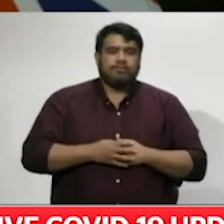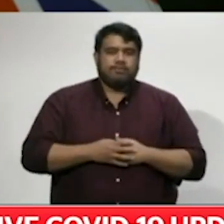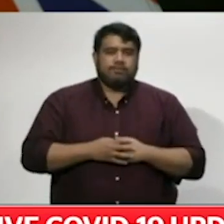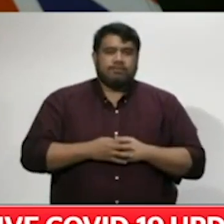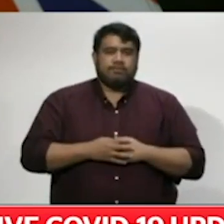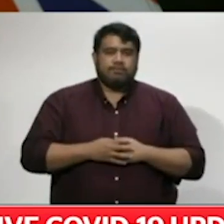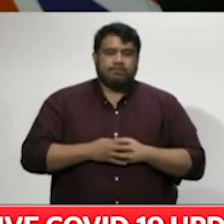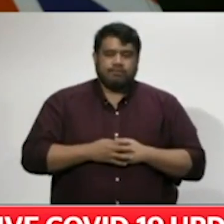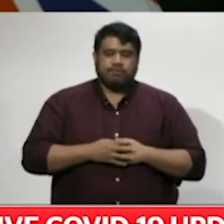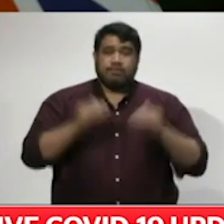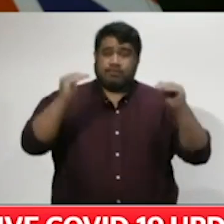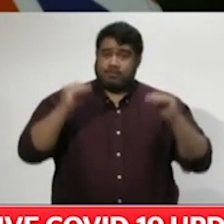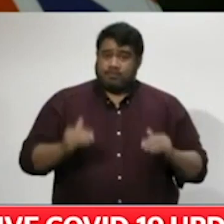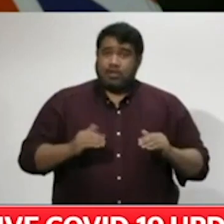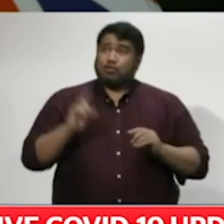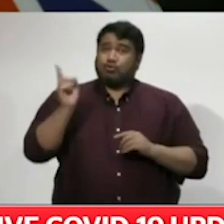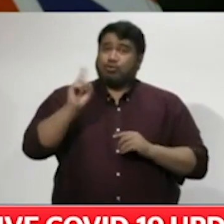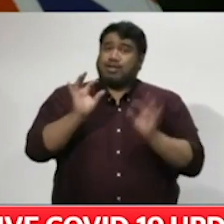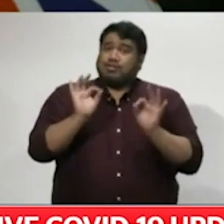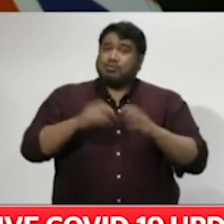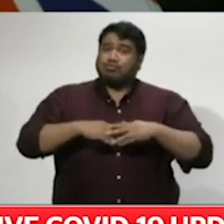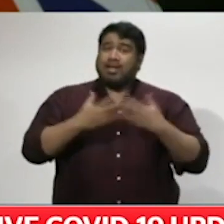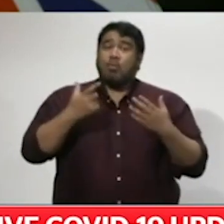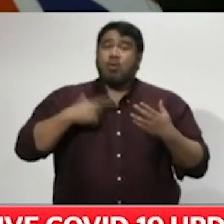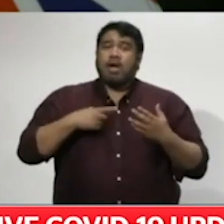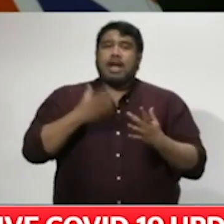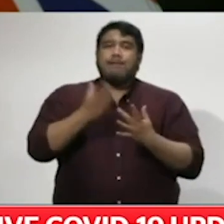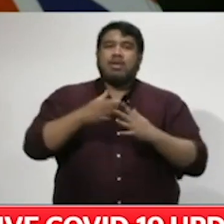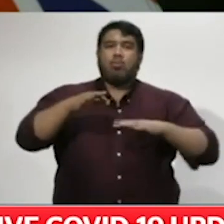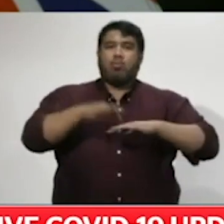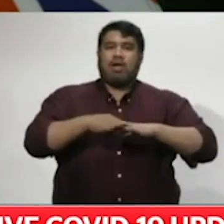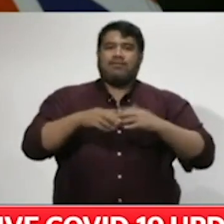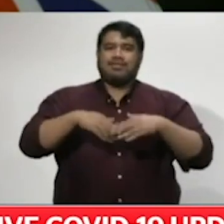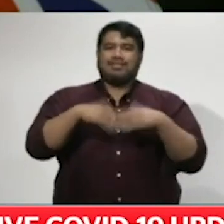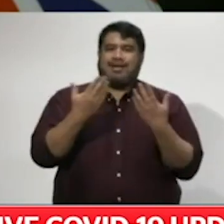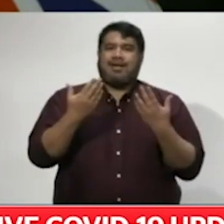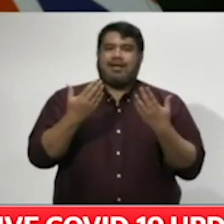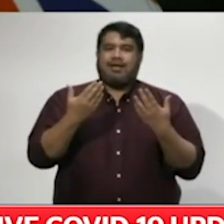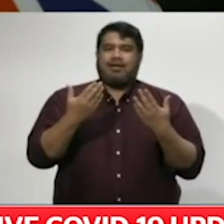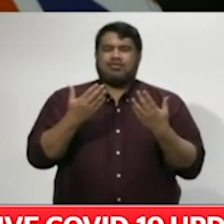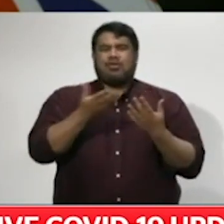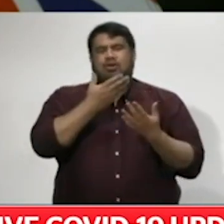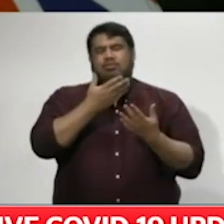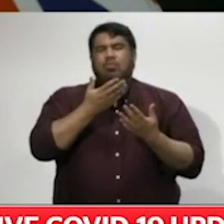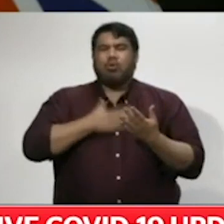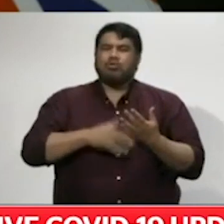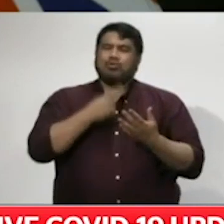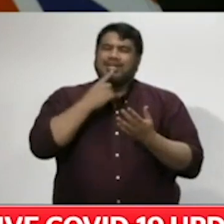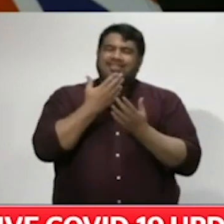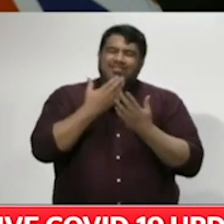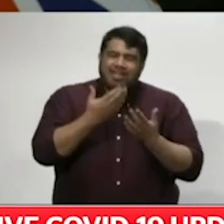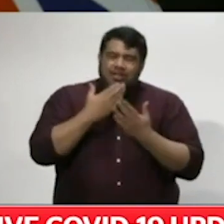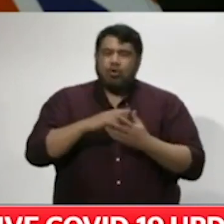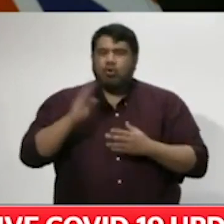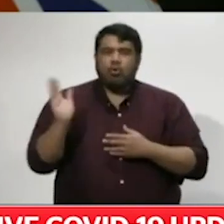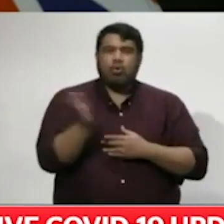Today is International Midwives Day and I want to shout out to all the midwives who work in Aotearoa New Zealand as both lead